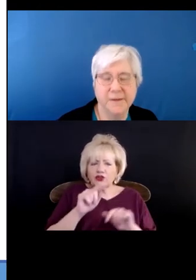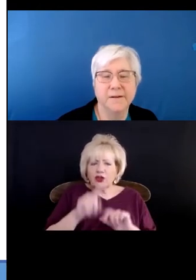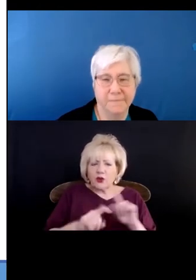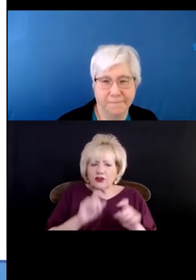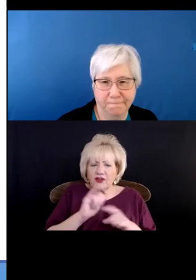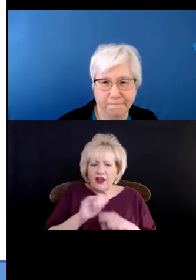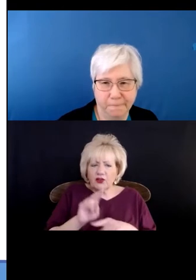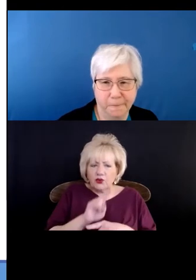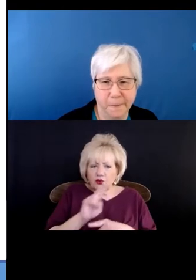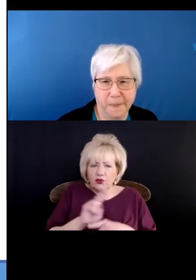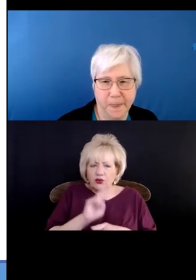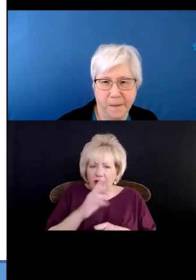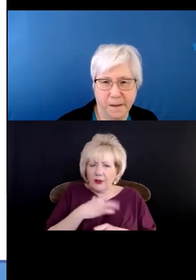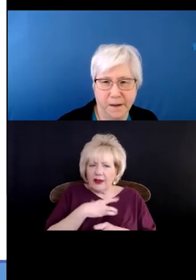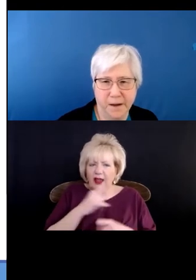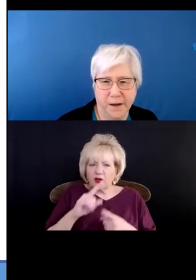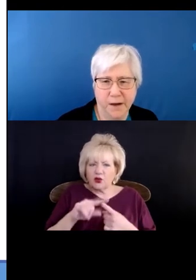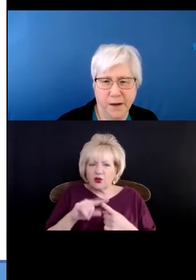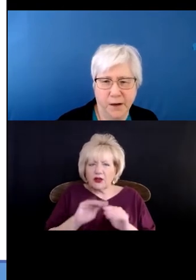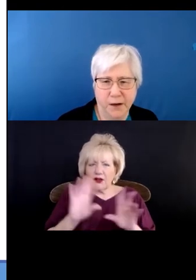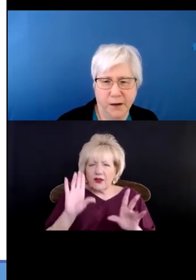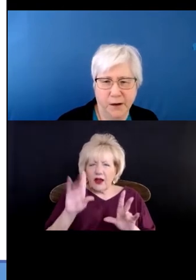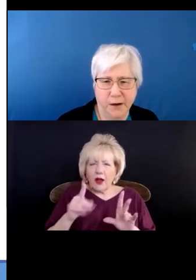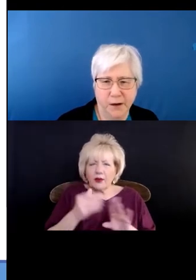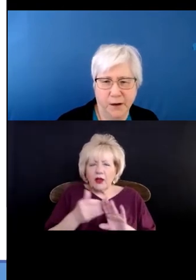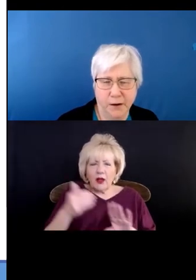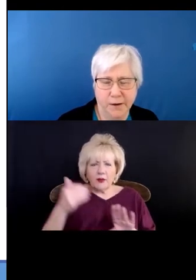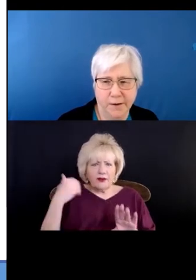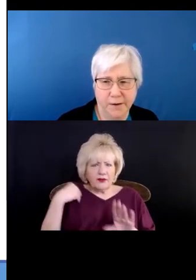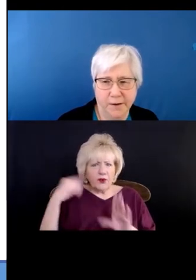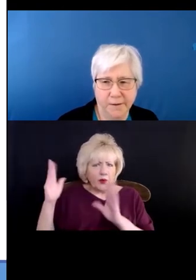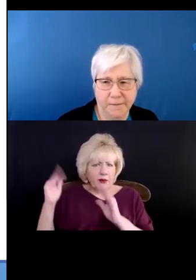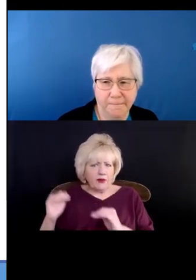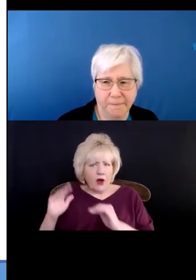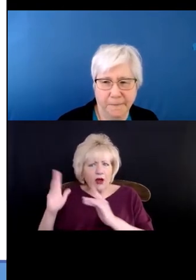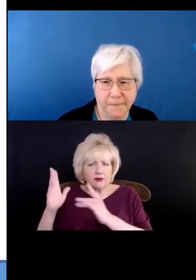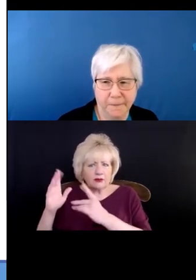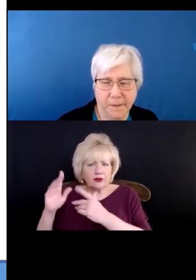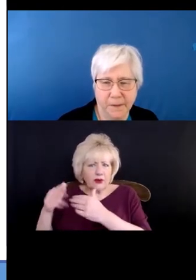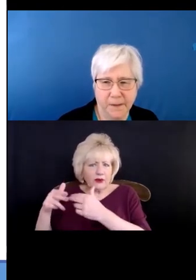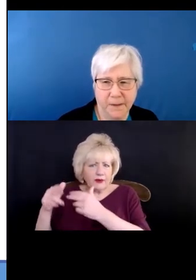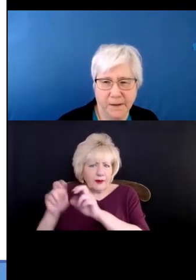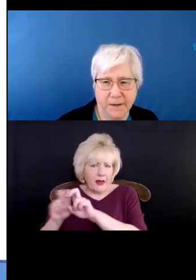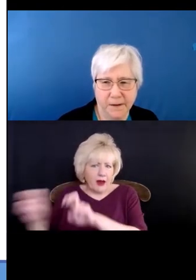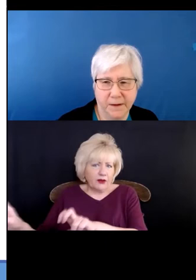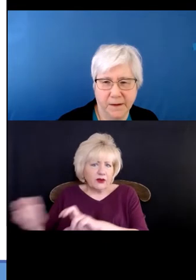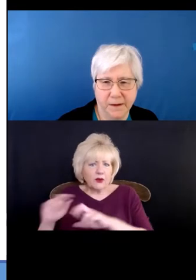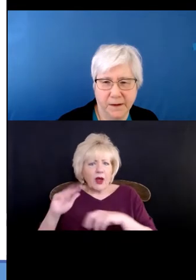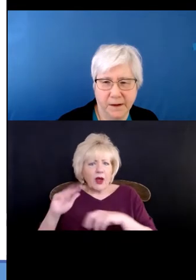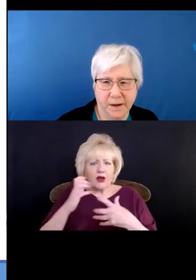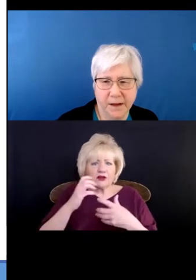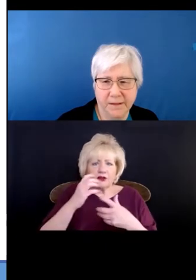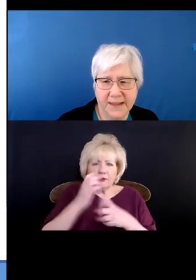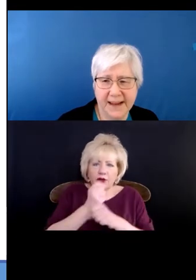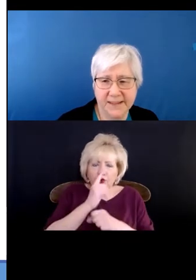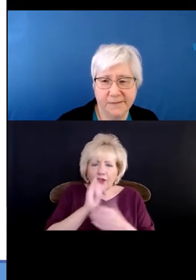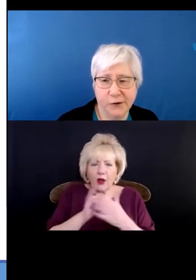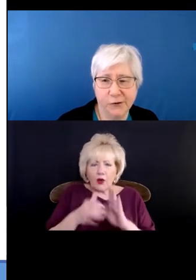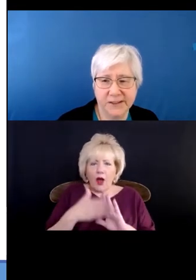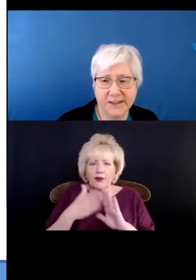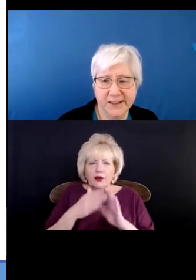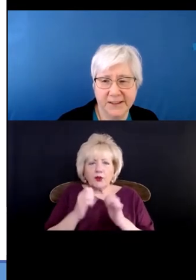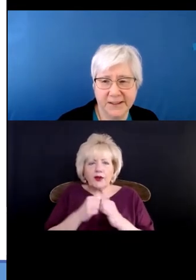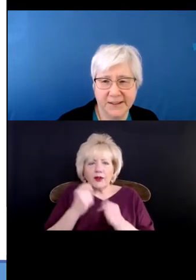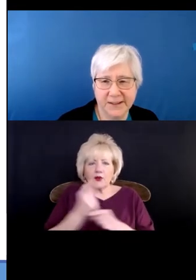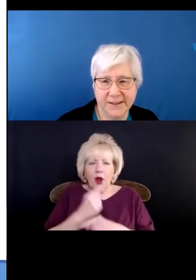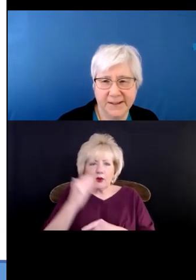And I'd like to clear that up before we move on to the next panelist so that we're all operating with the proper knowledge base. Thanks, of